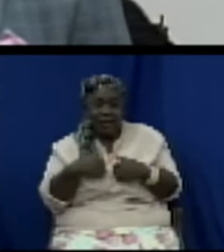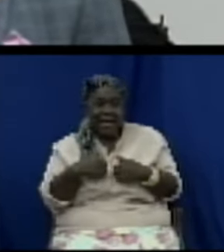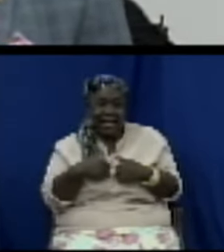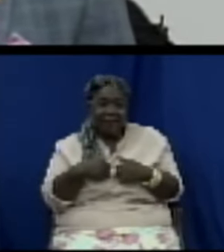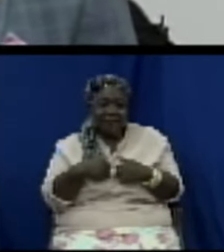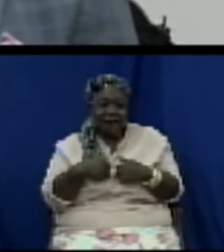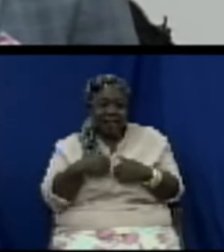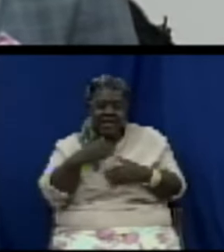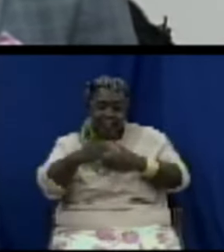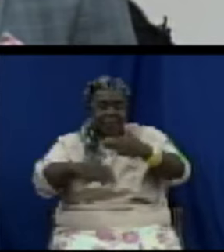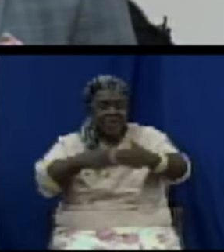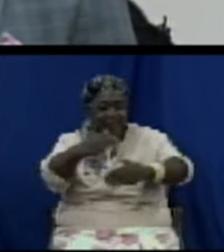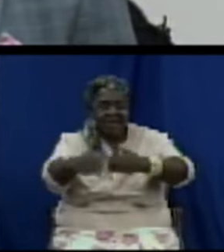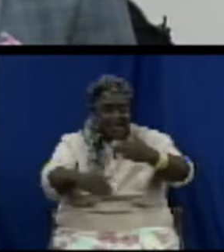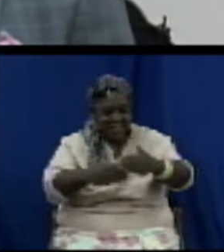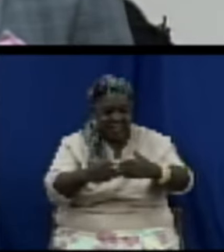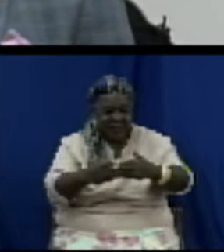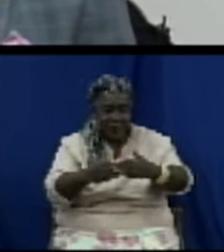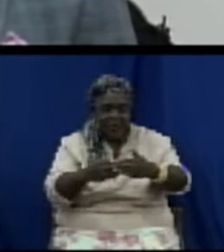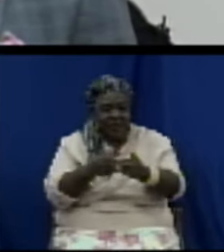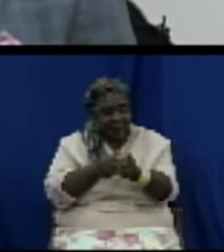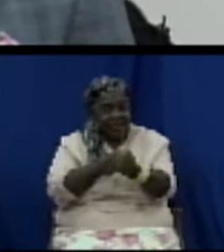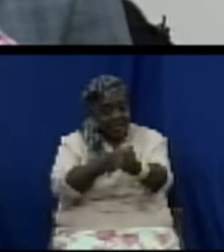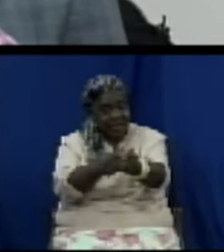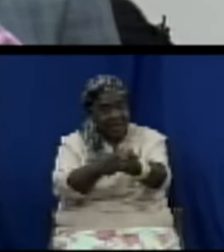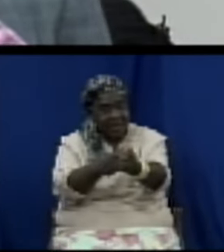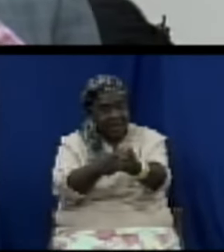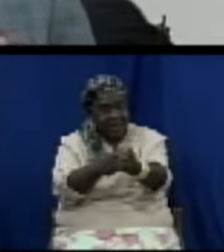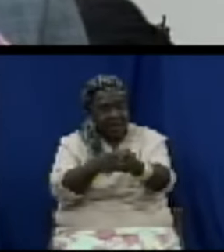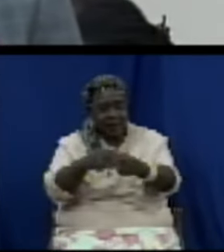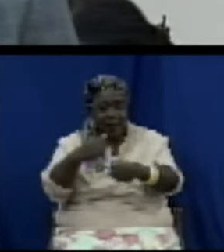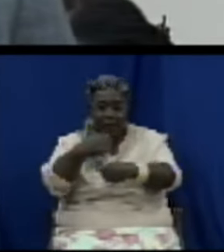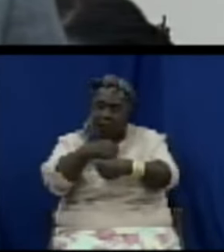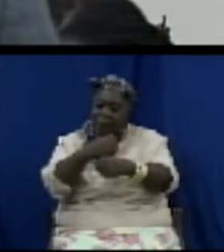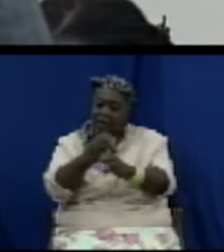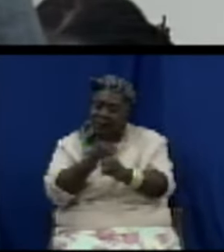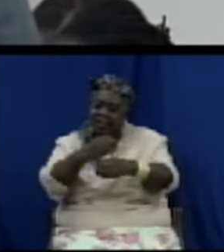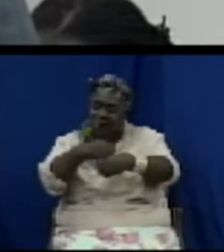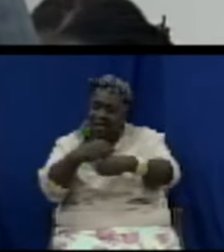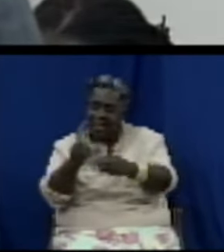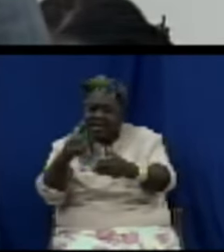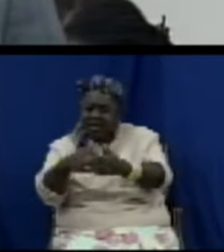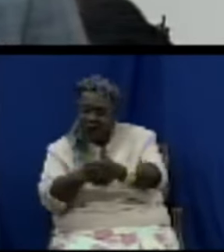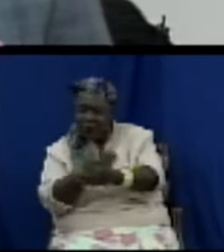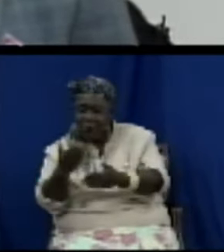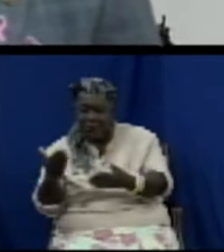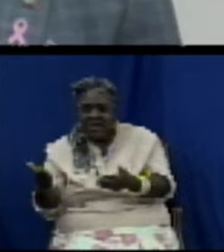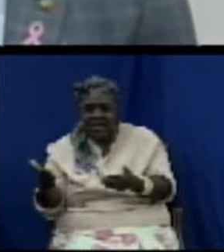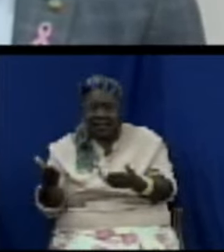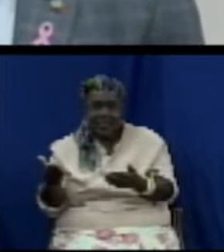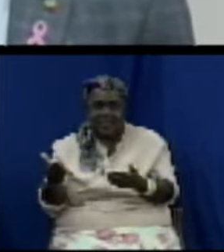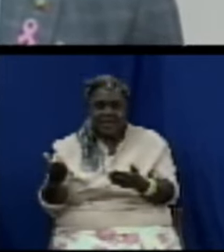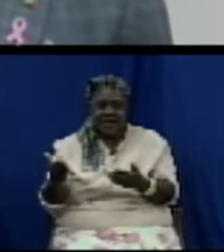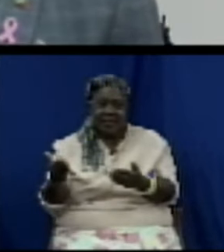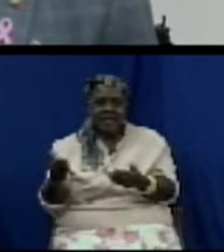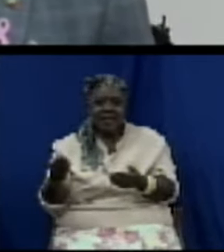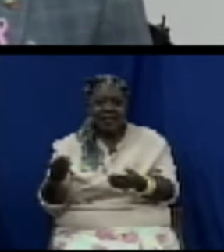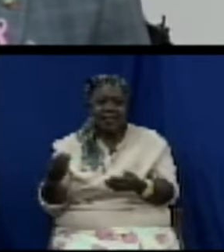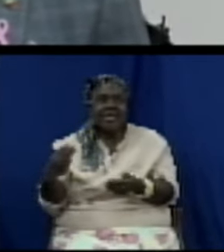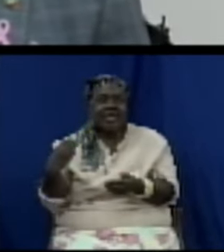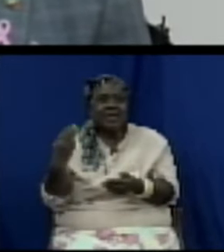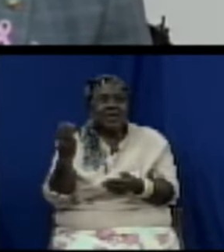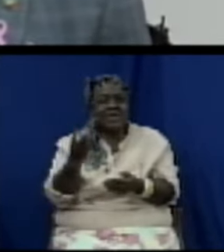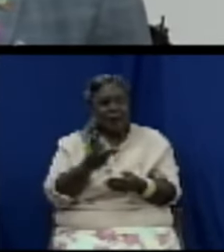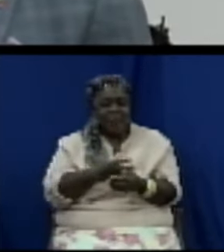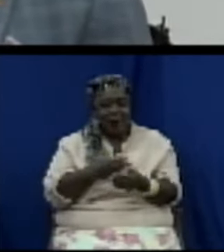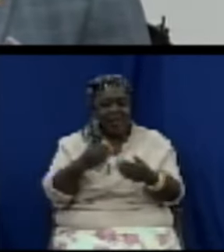govern, you look for opportunities to always create the best scenario for our people. And so we would have access to a very